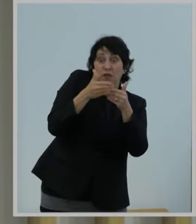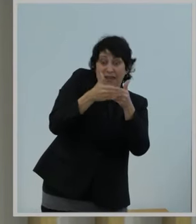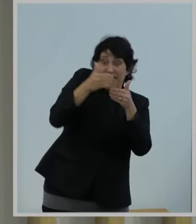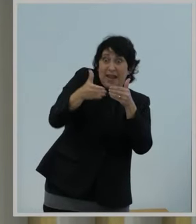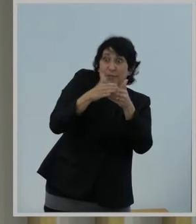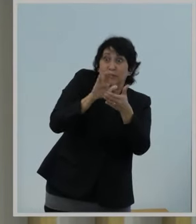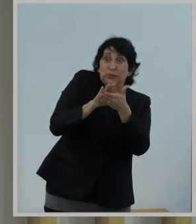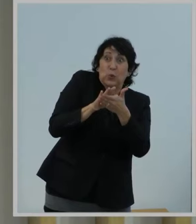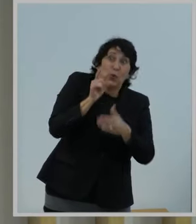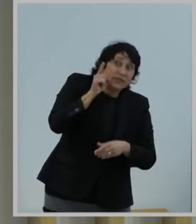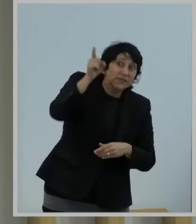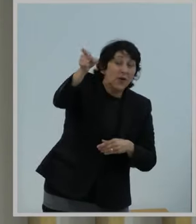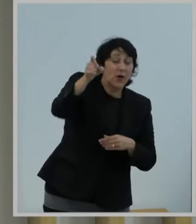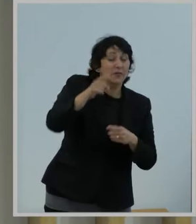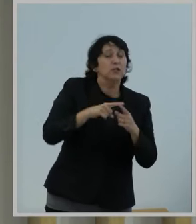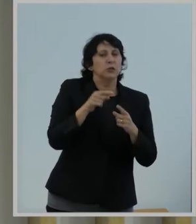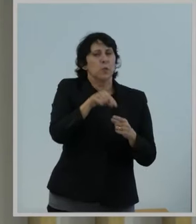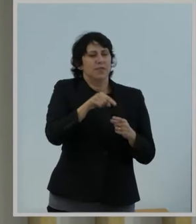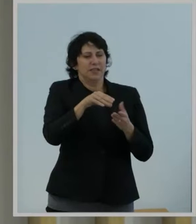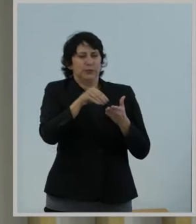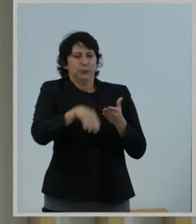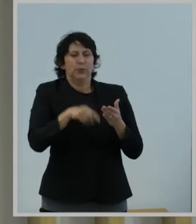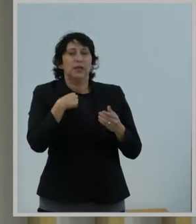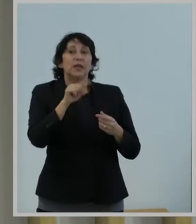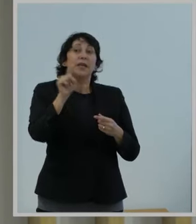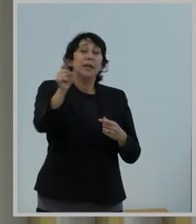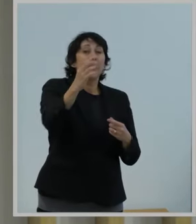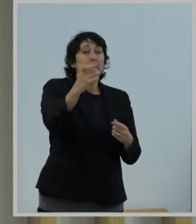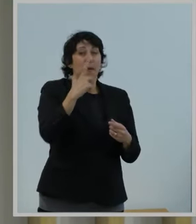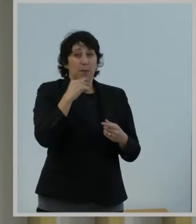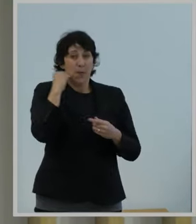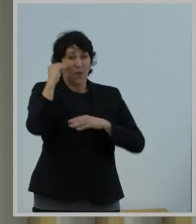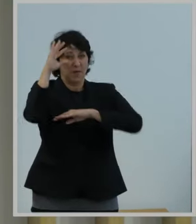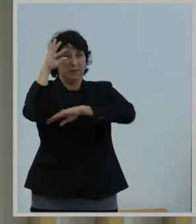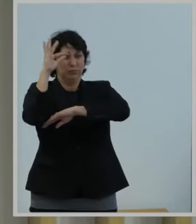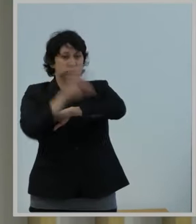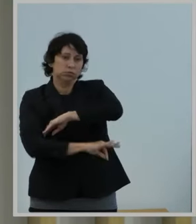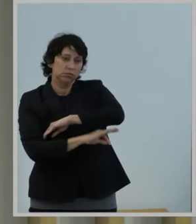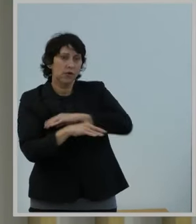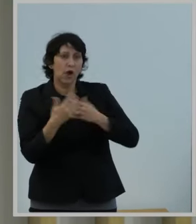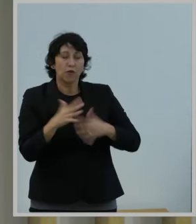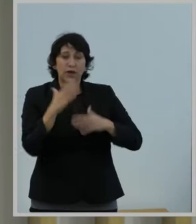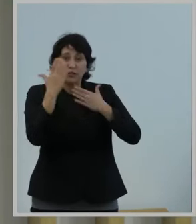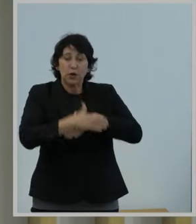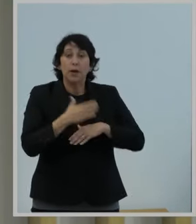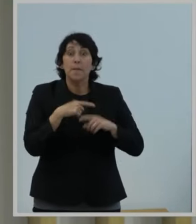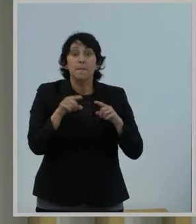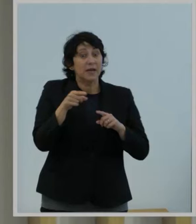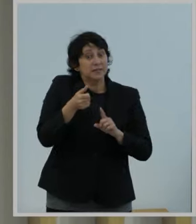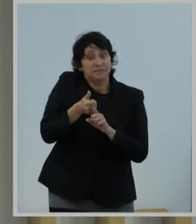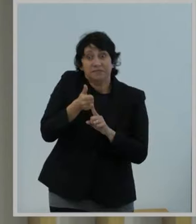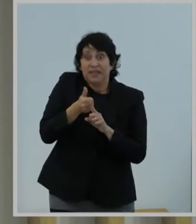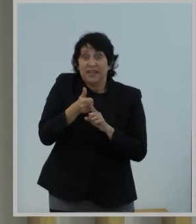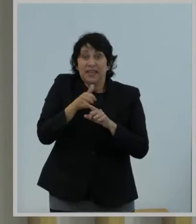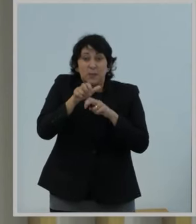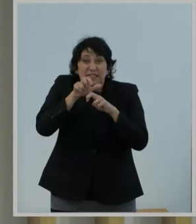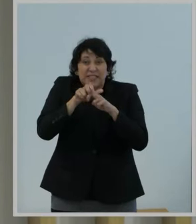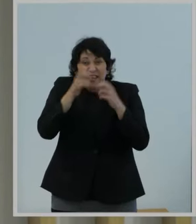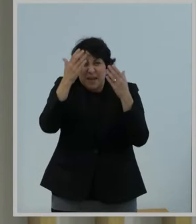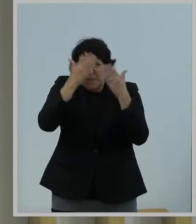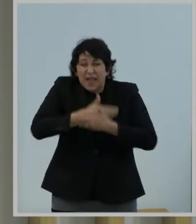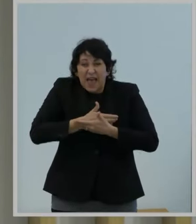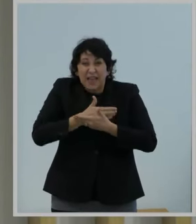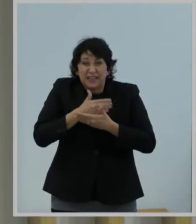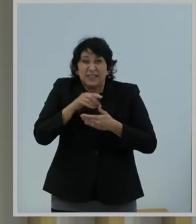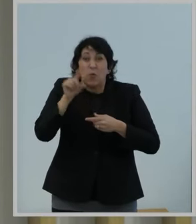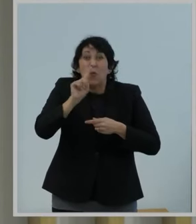Whenever he returned after playing, it was dark. But he would sit late at night in the pitch black of